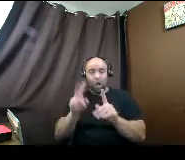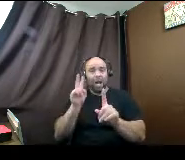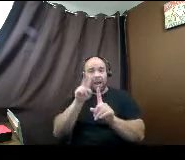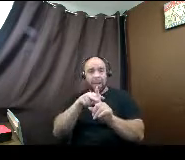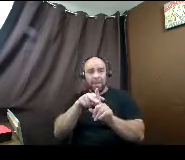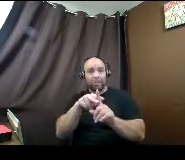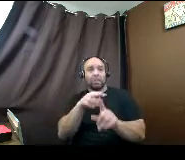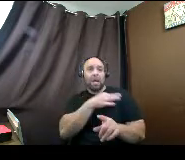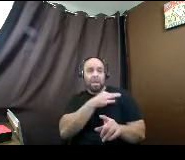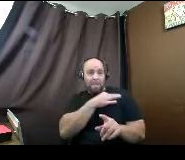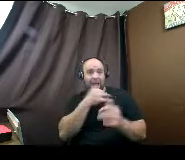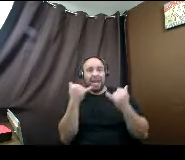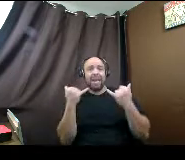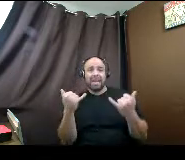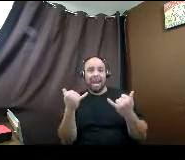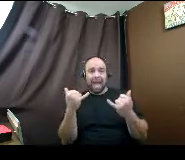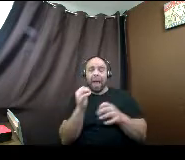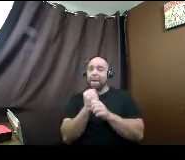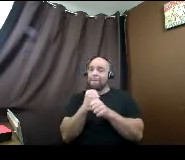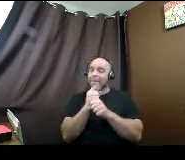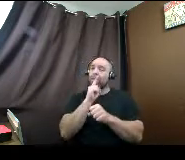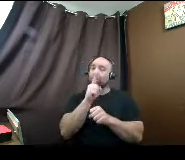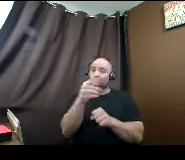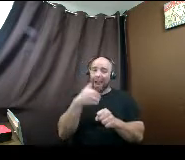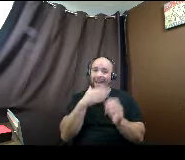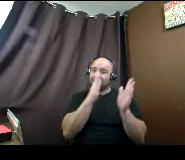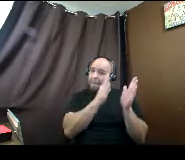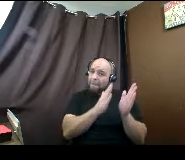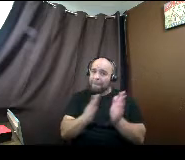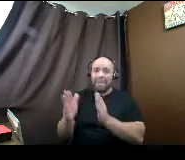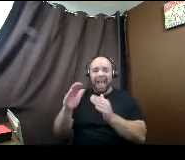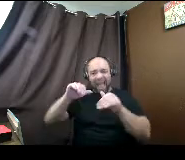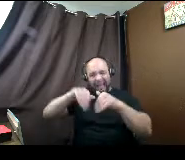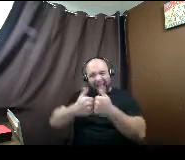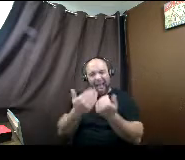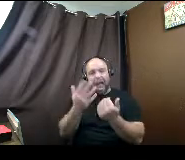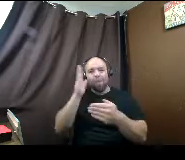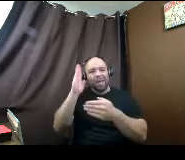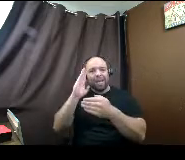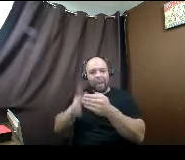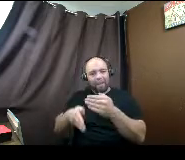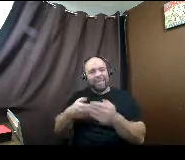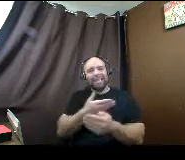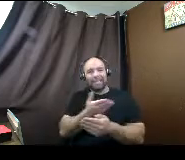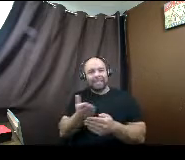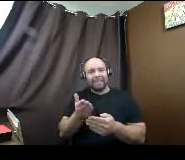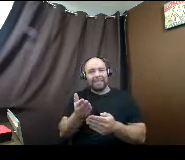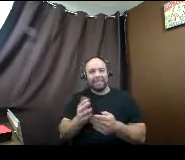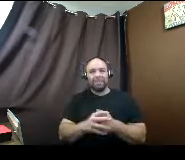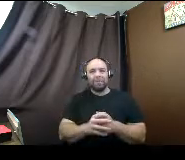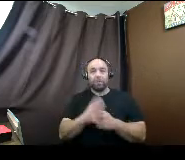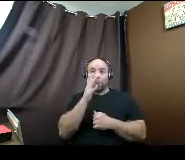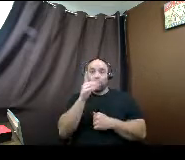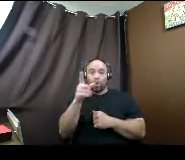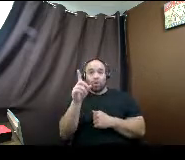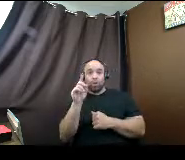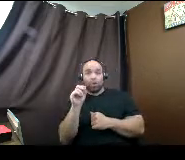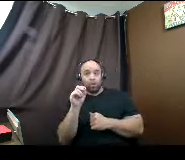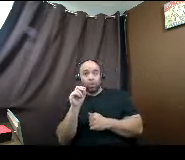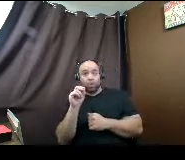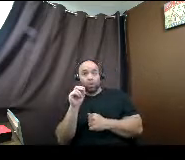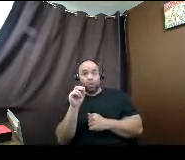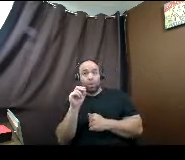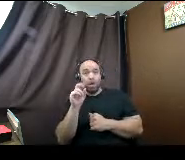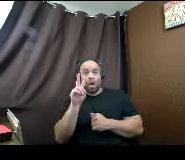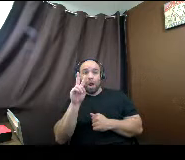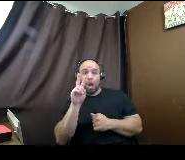So it's about making sure that you have a plan on how you're going to complete these things. So are you going to do a virtual weekend with your friends where you do